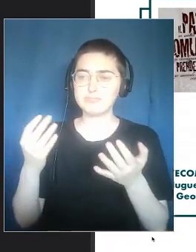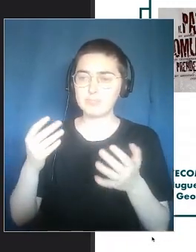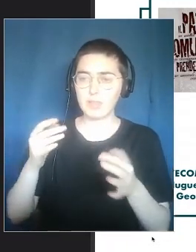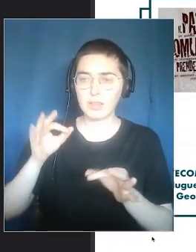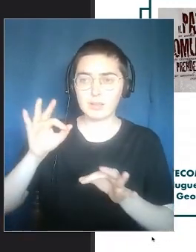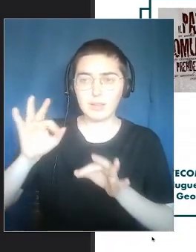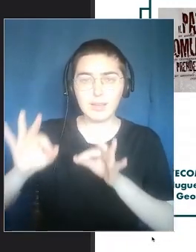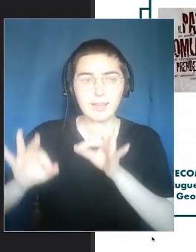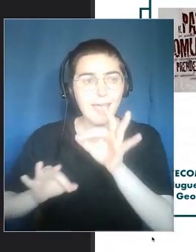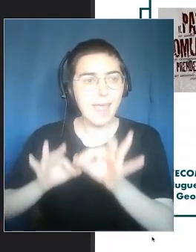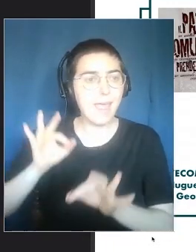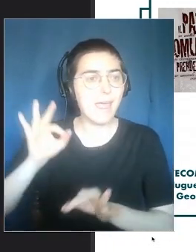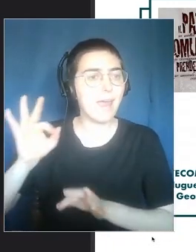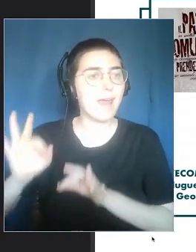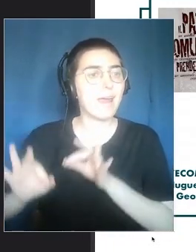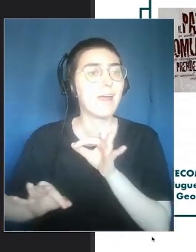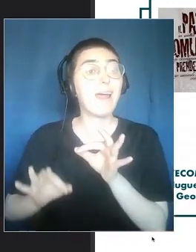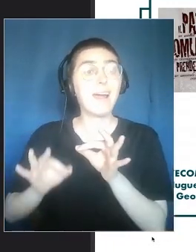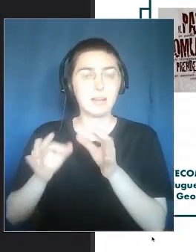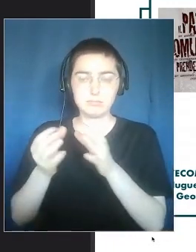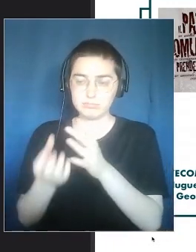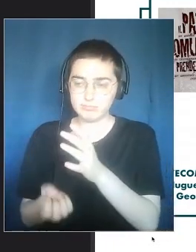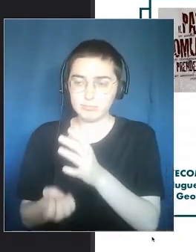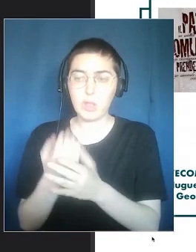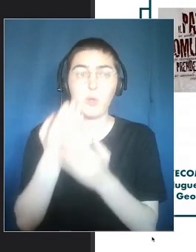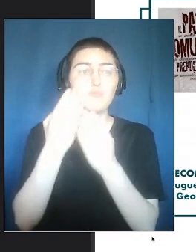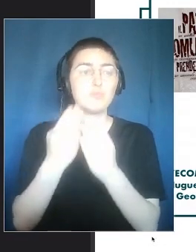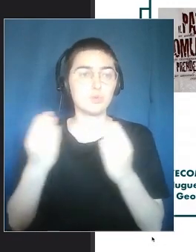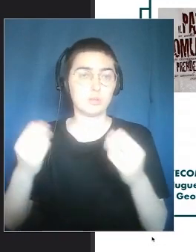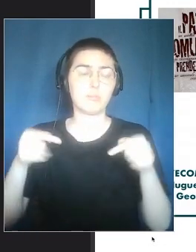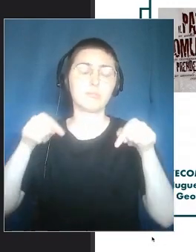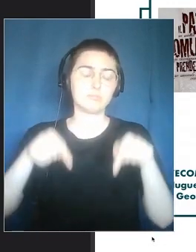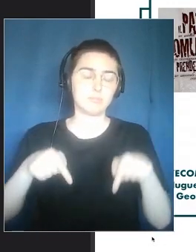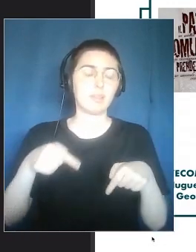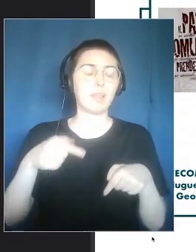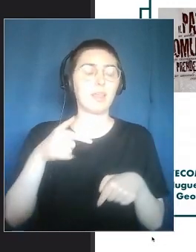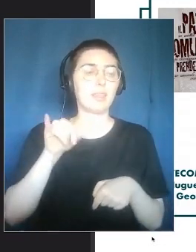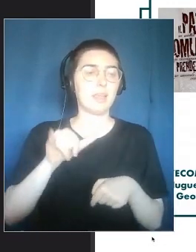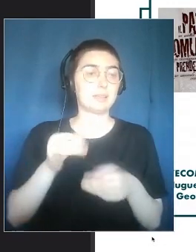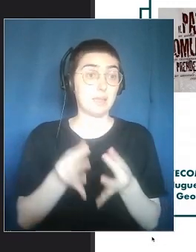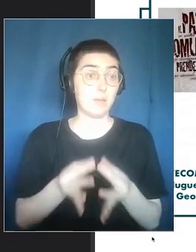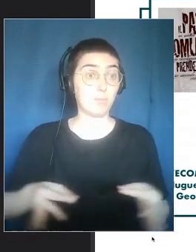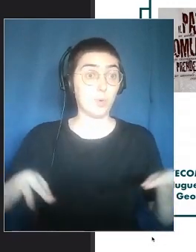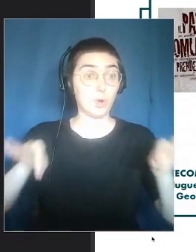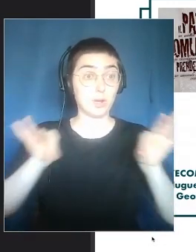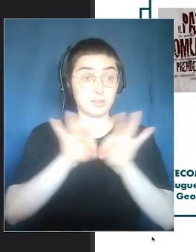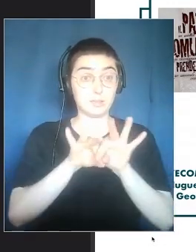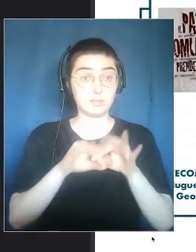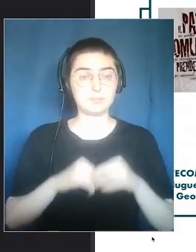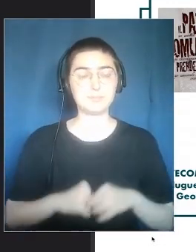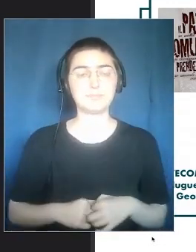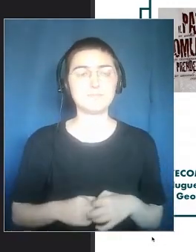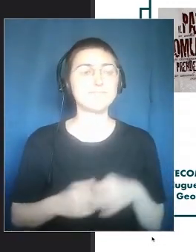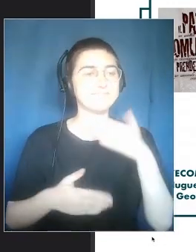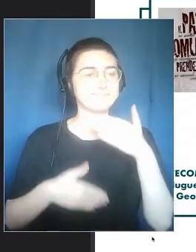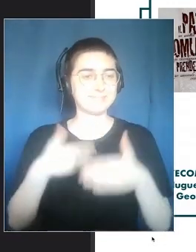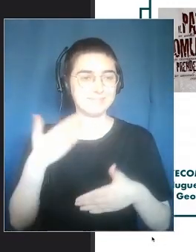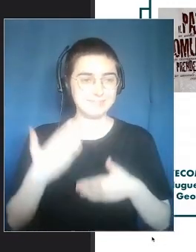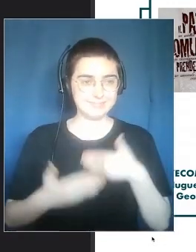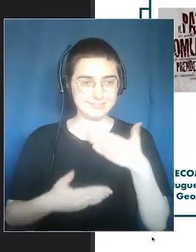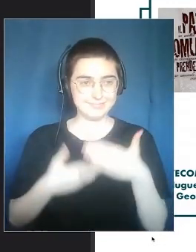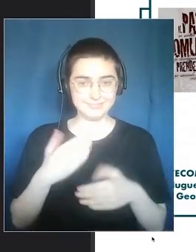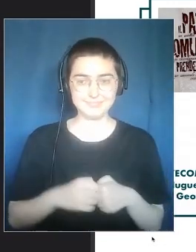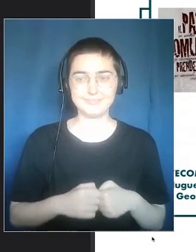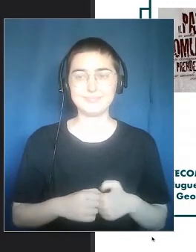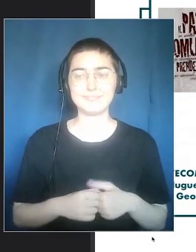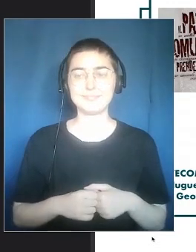specific area, specific place. This model can also be applied to other contexts, not only to museums.